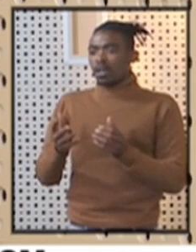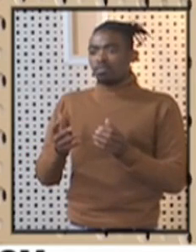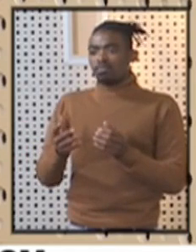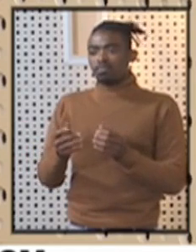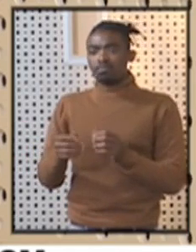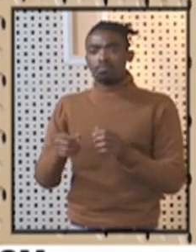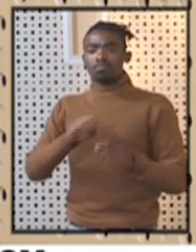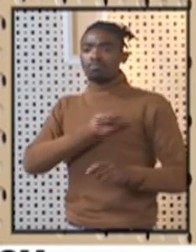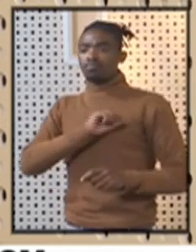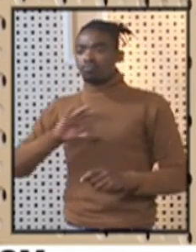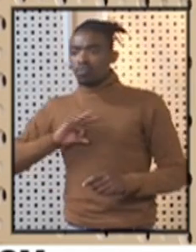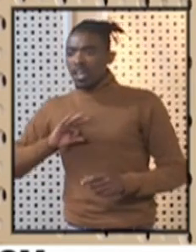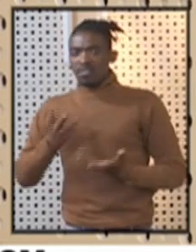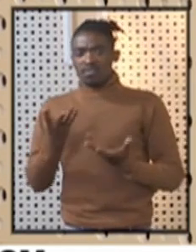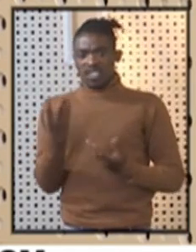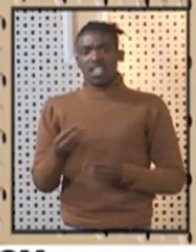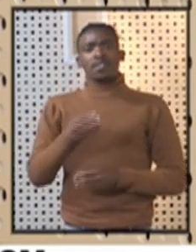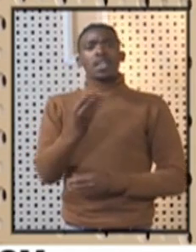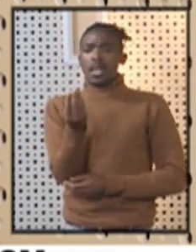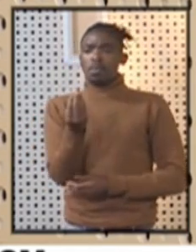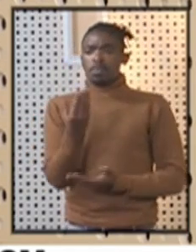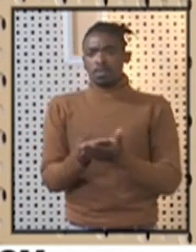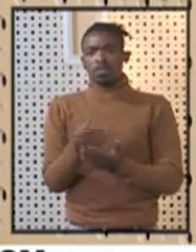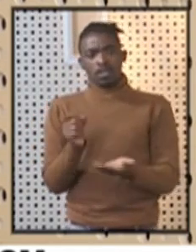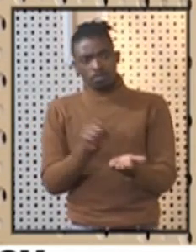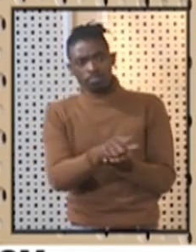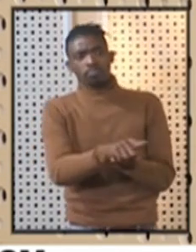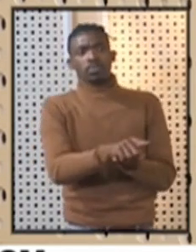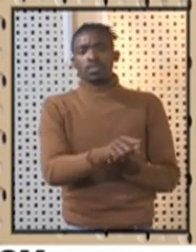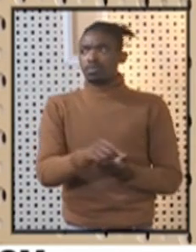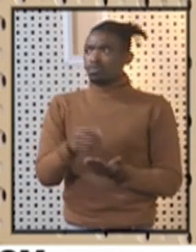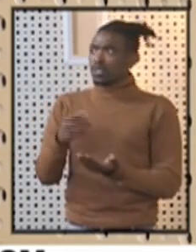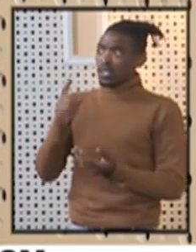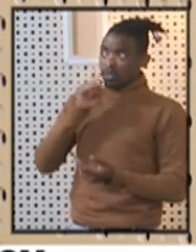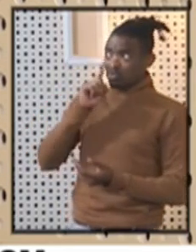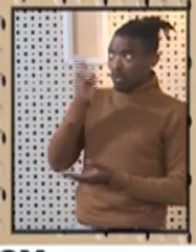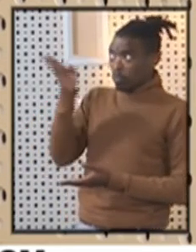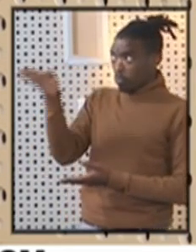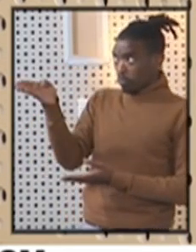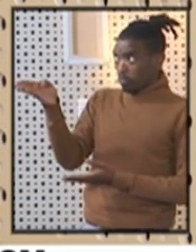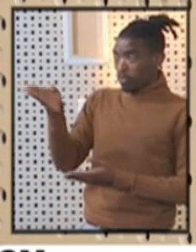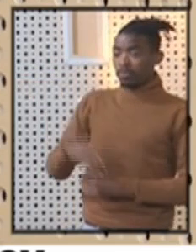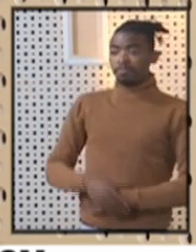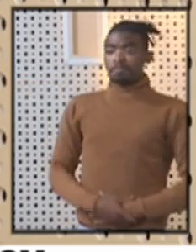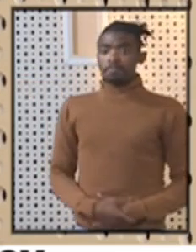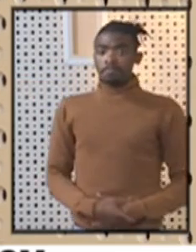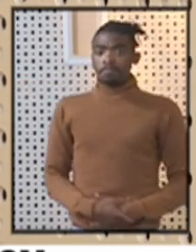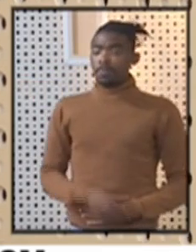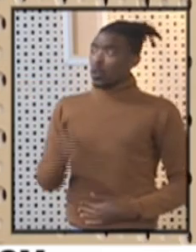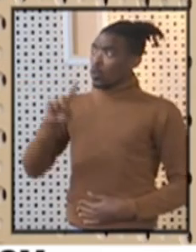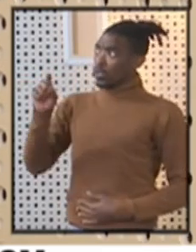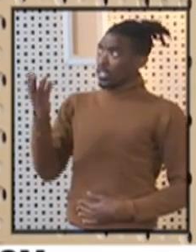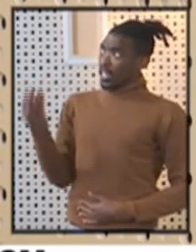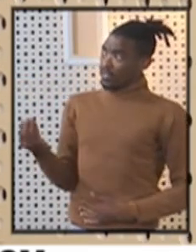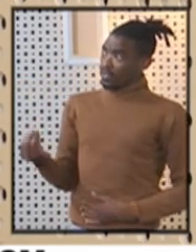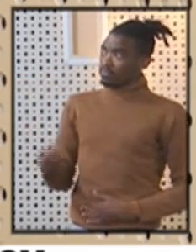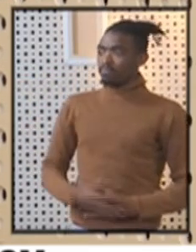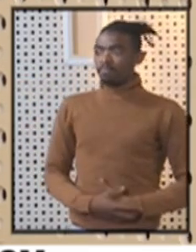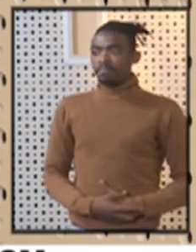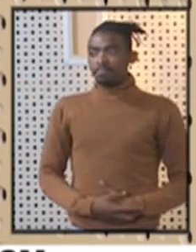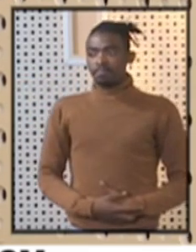the number that they can use to ask questions. Can I check first, Jabu, if we have any questions on the landline?